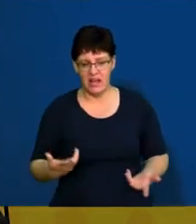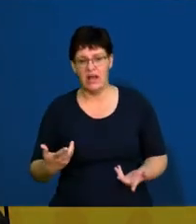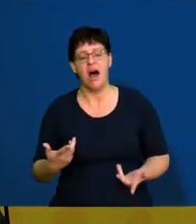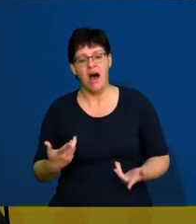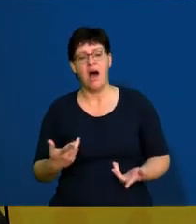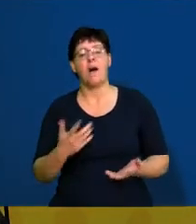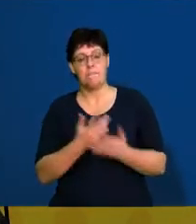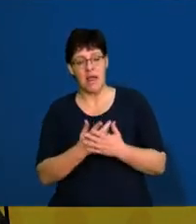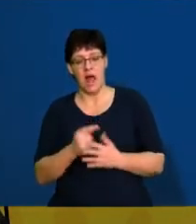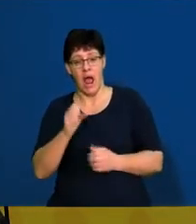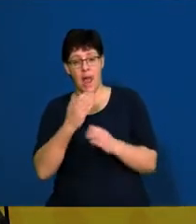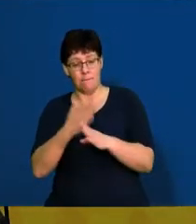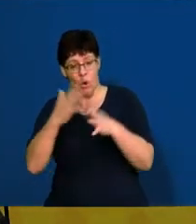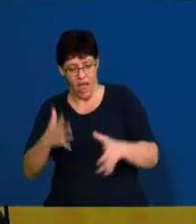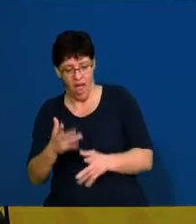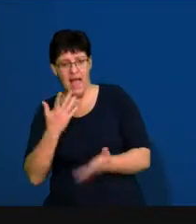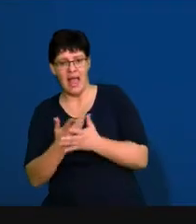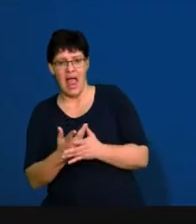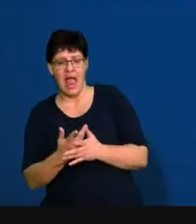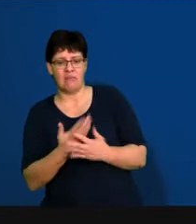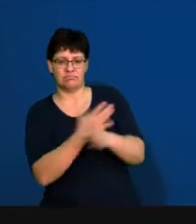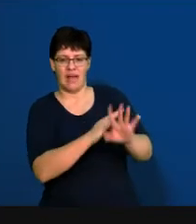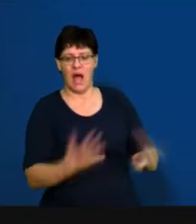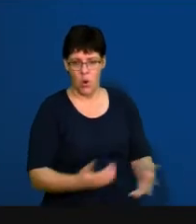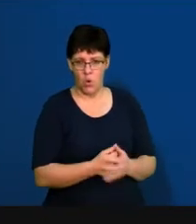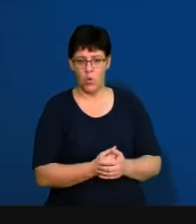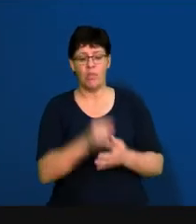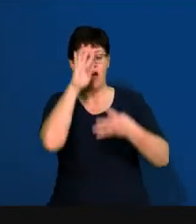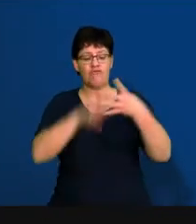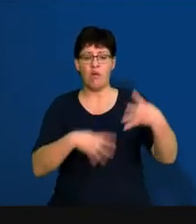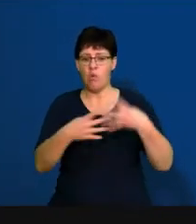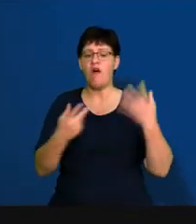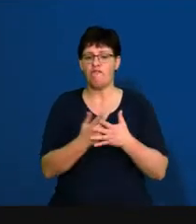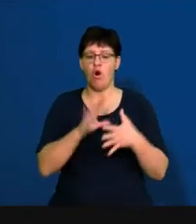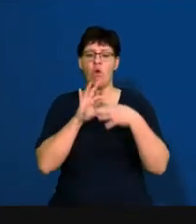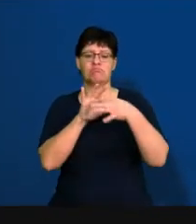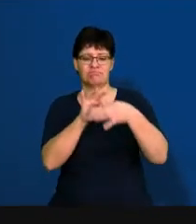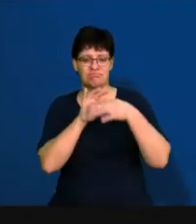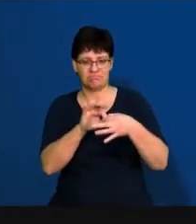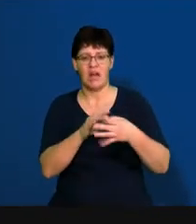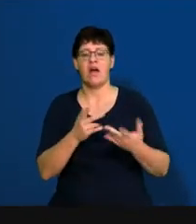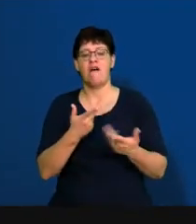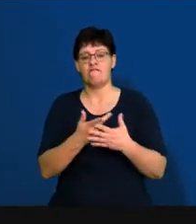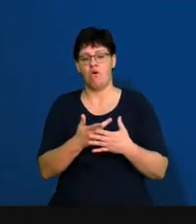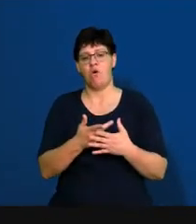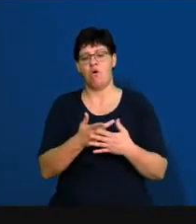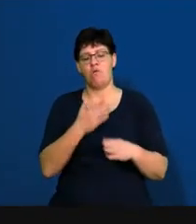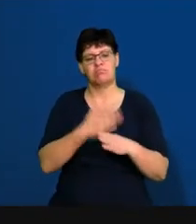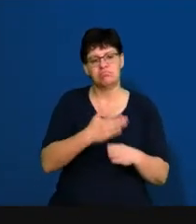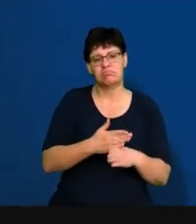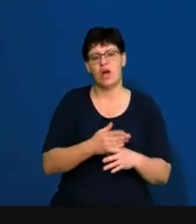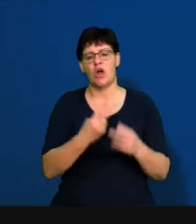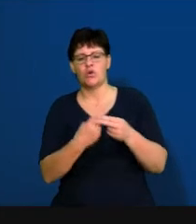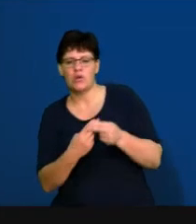employers have as well. It provides a framework and a structure for labor relations between employers, employees, trade unions,